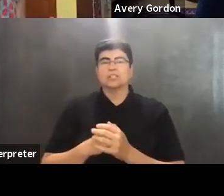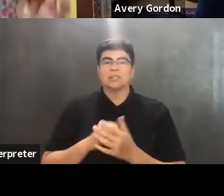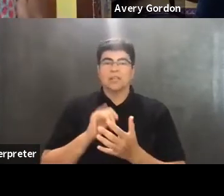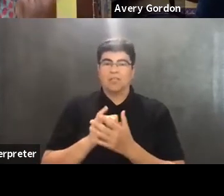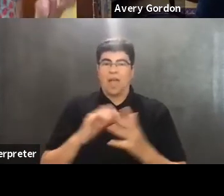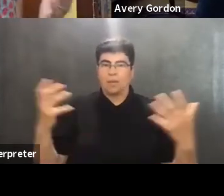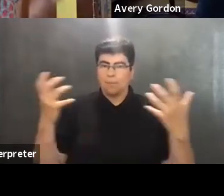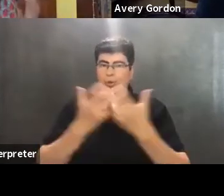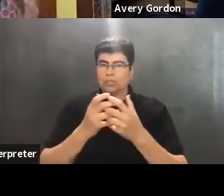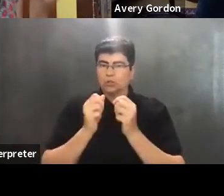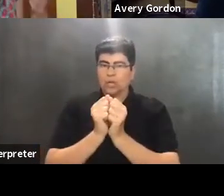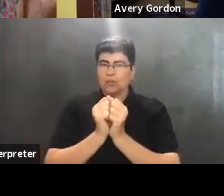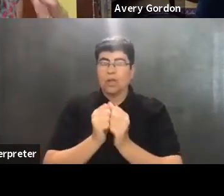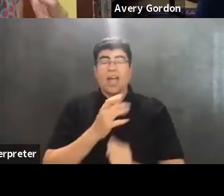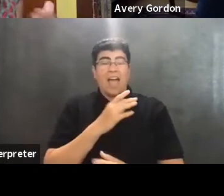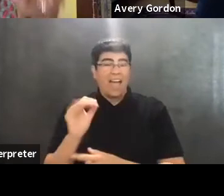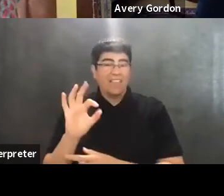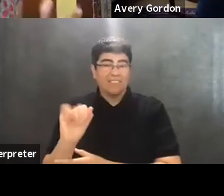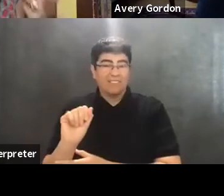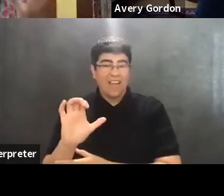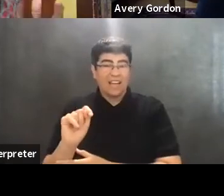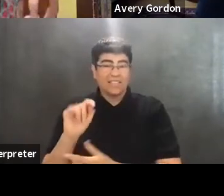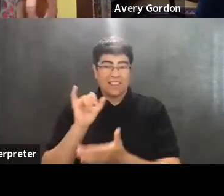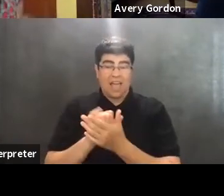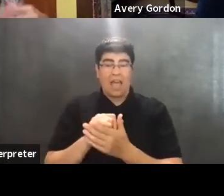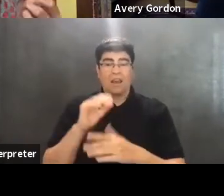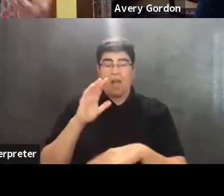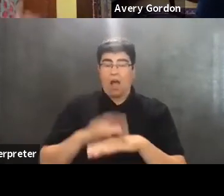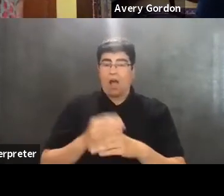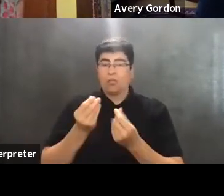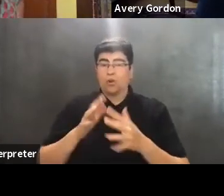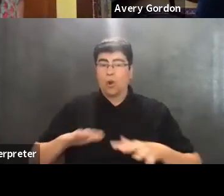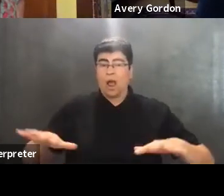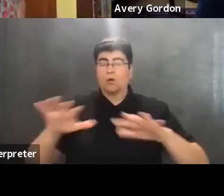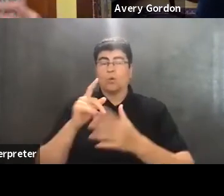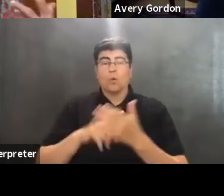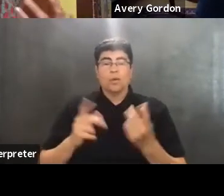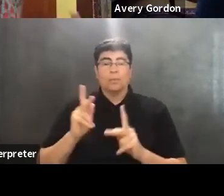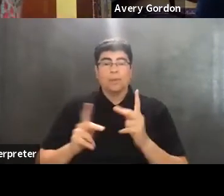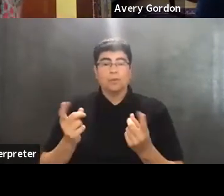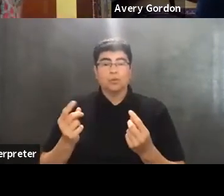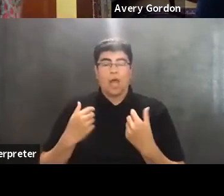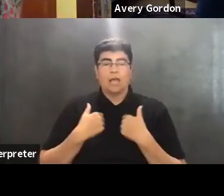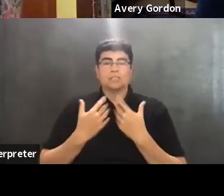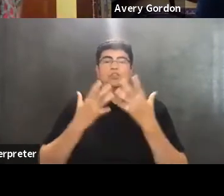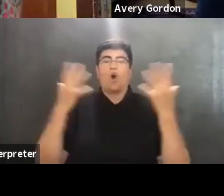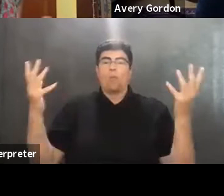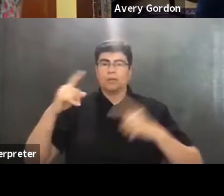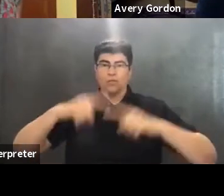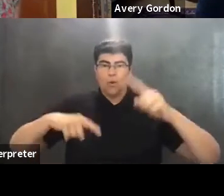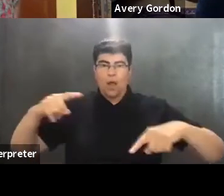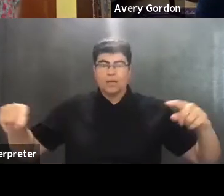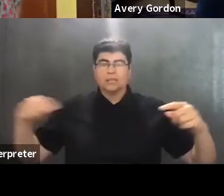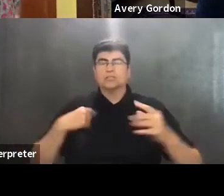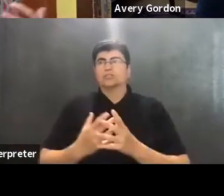us all together. And in the fact that on the ground, what people do has so much variety and